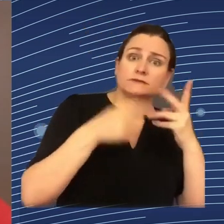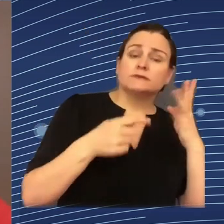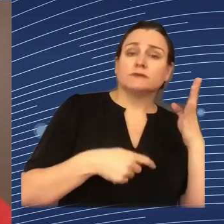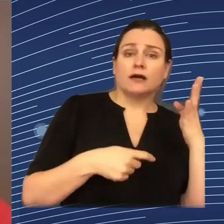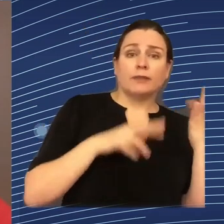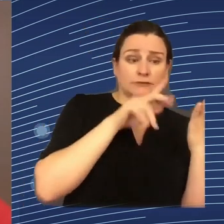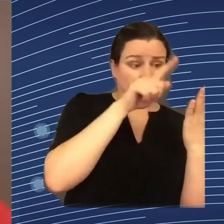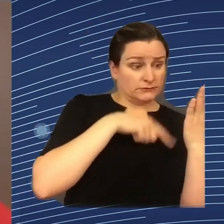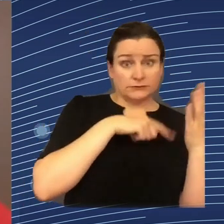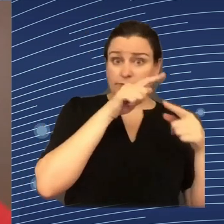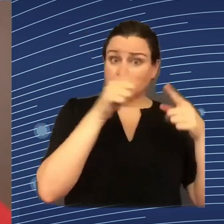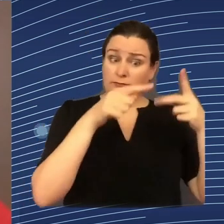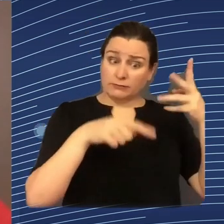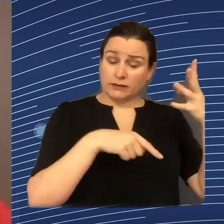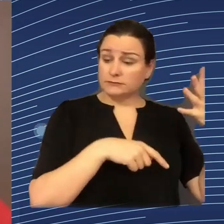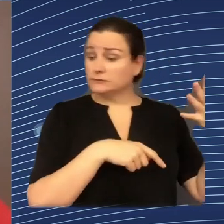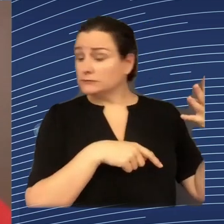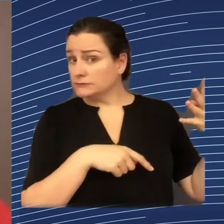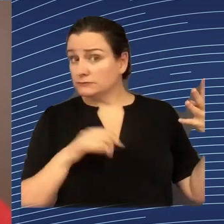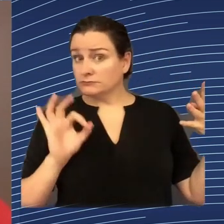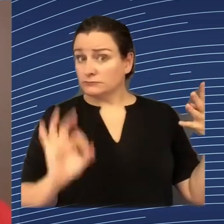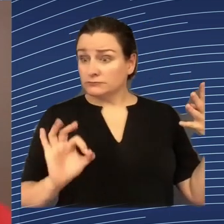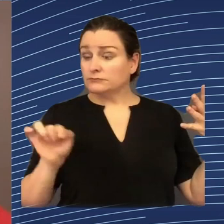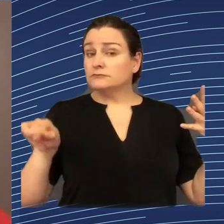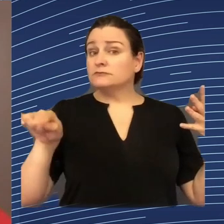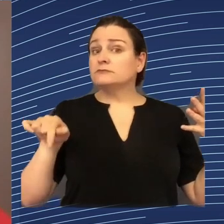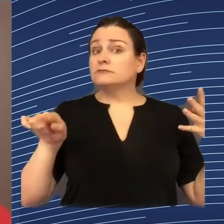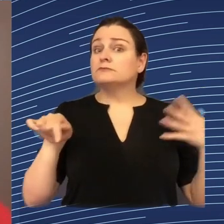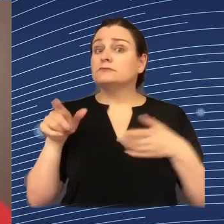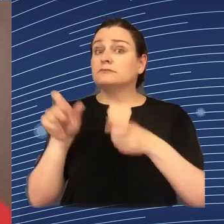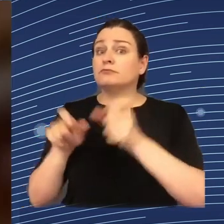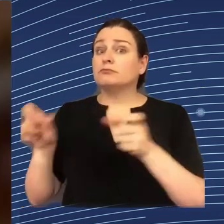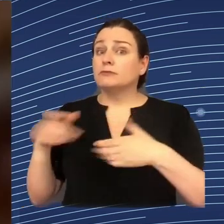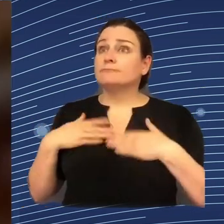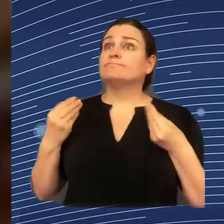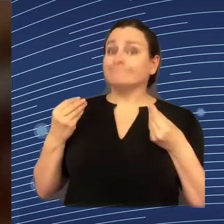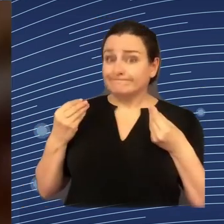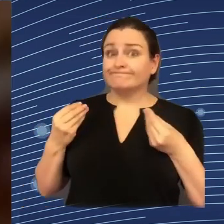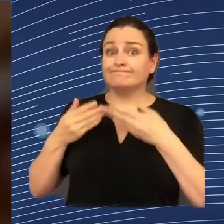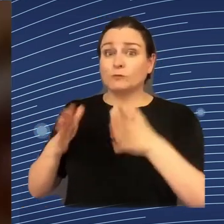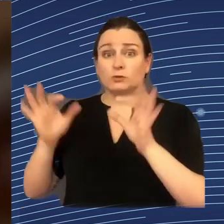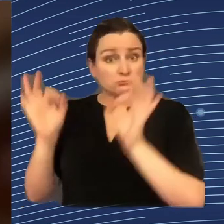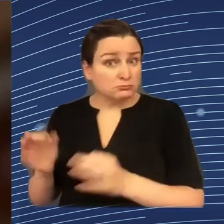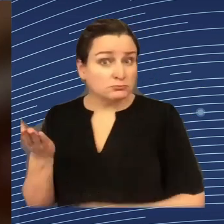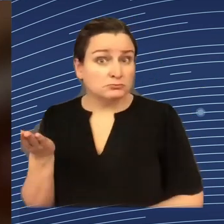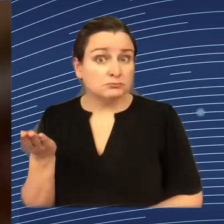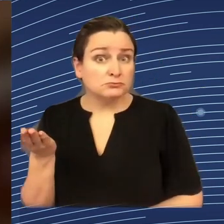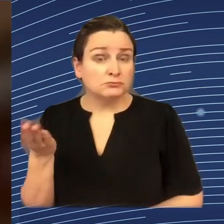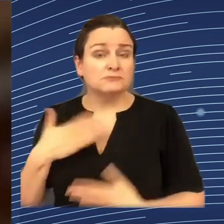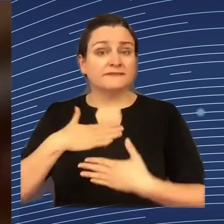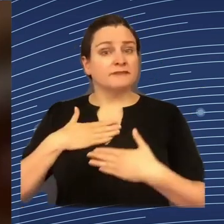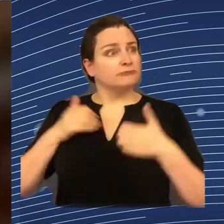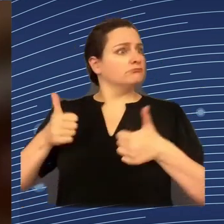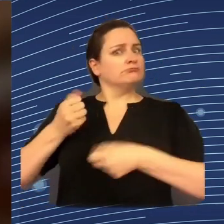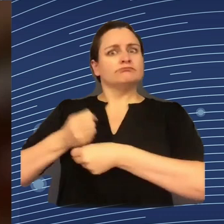happening? Is it actually the case? Do we have gaps there? So, please, Anne, the floor is yours. Yes, thank you. Also, thank you so much for being